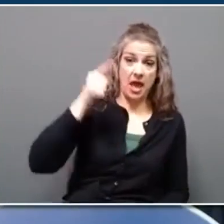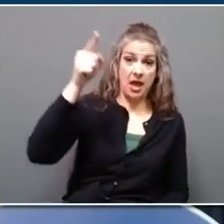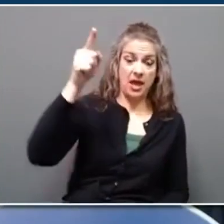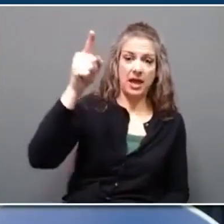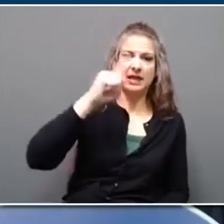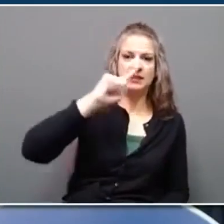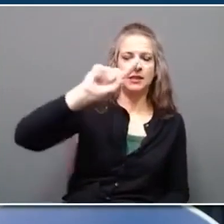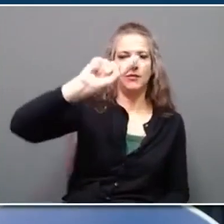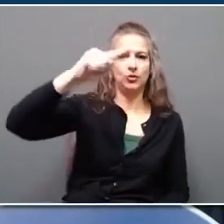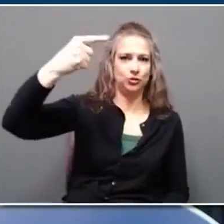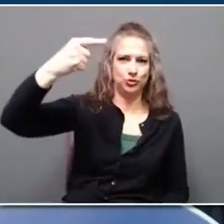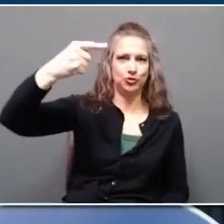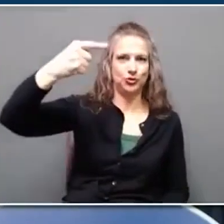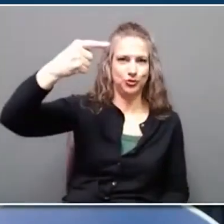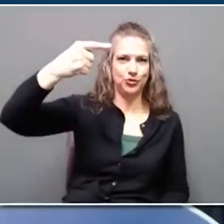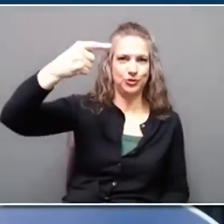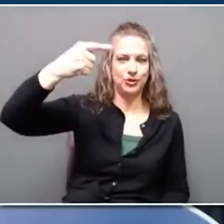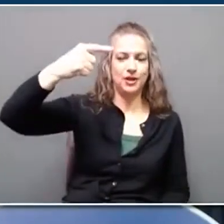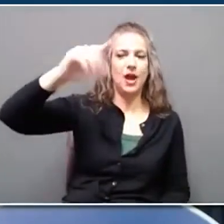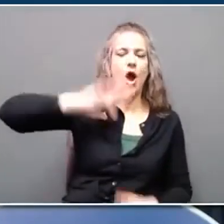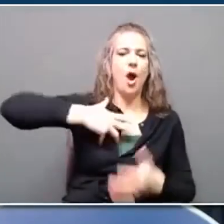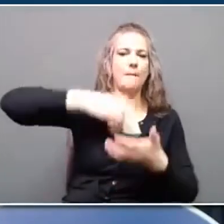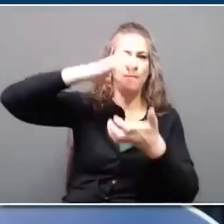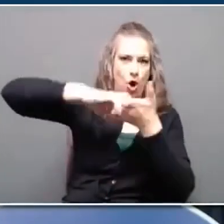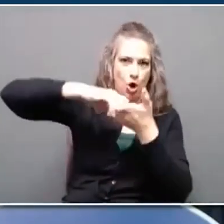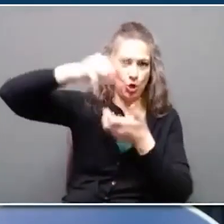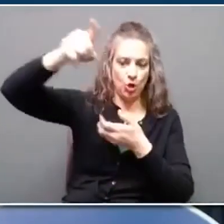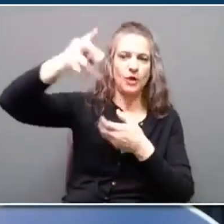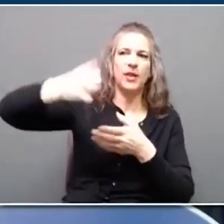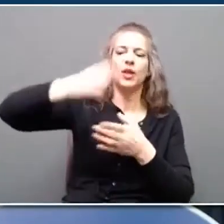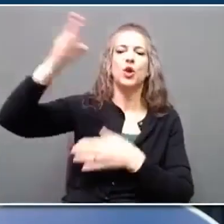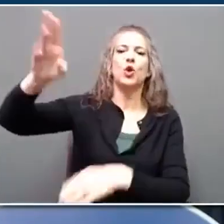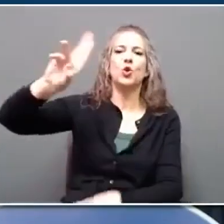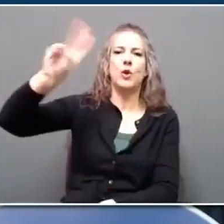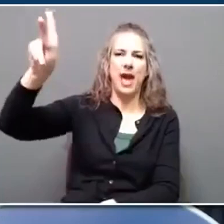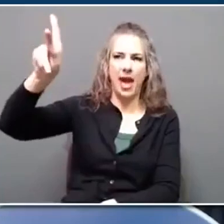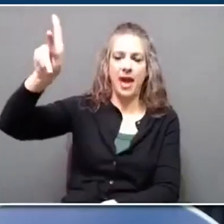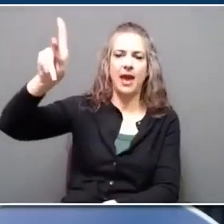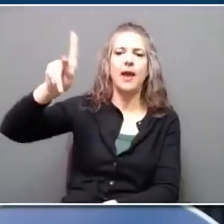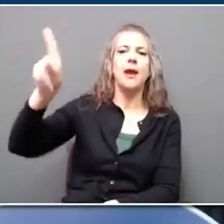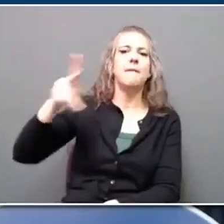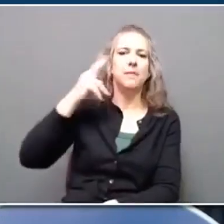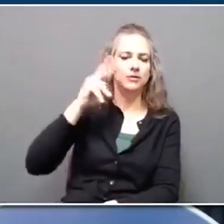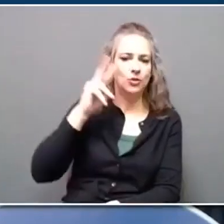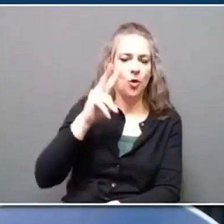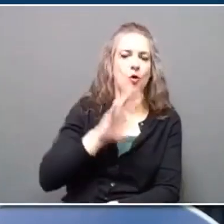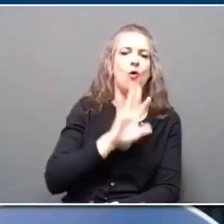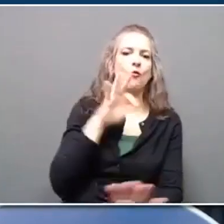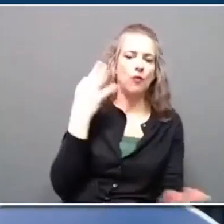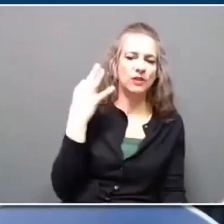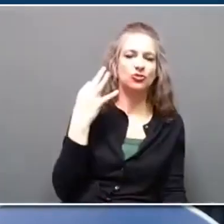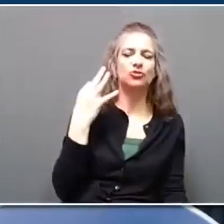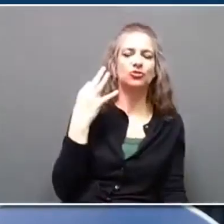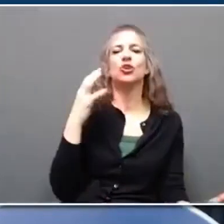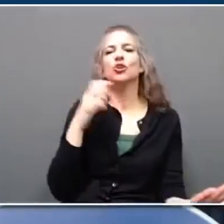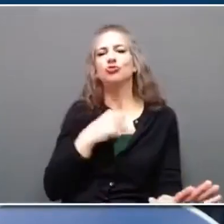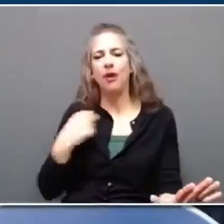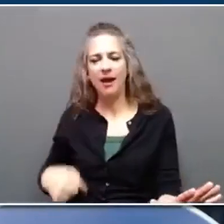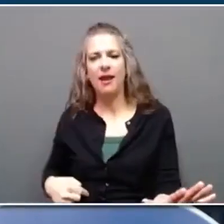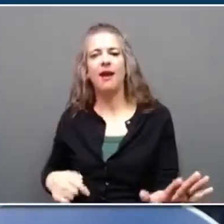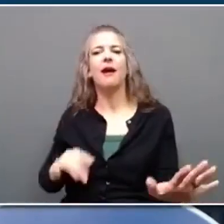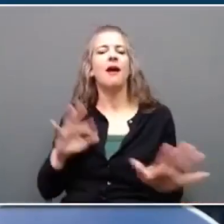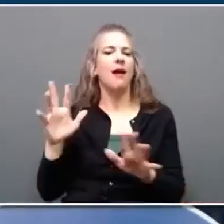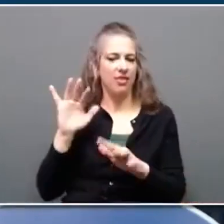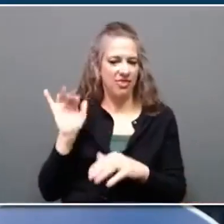export partner, followed by the United Kingdom, Mexico, France, and China. Thanks to 2023's record